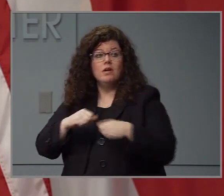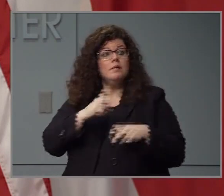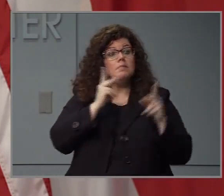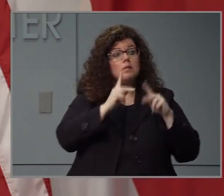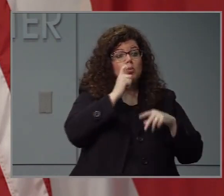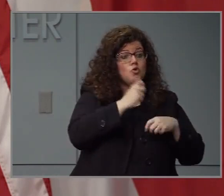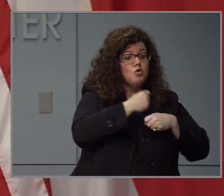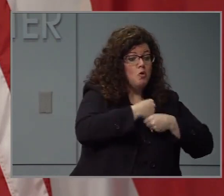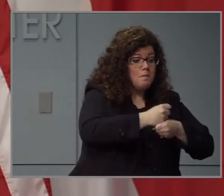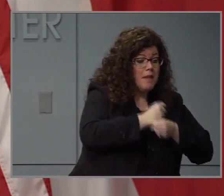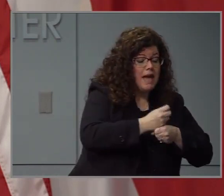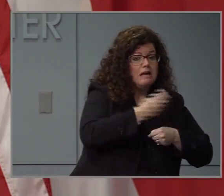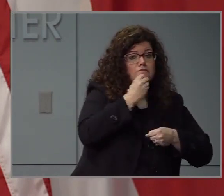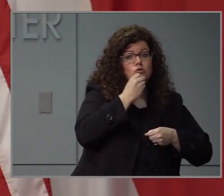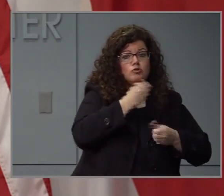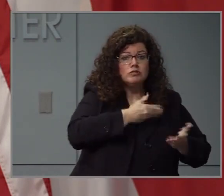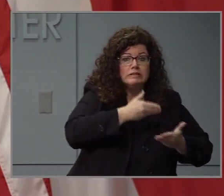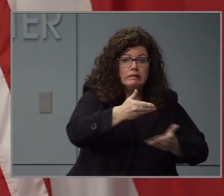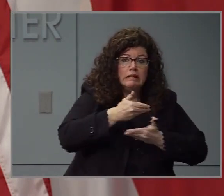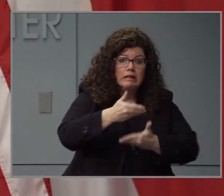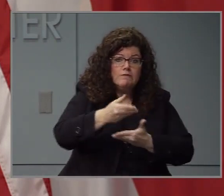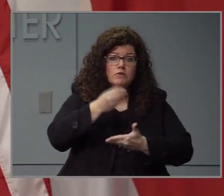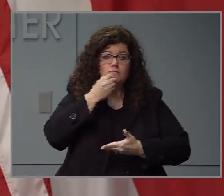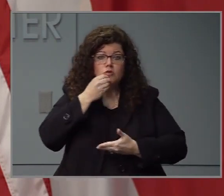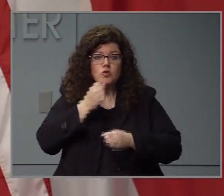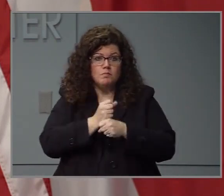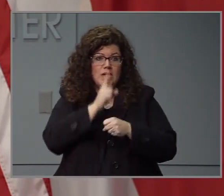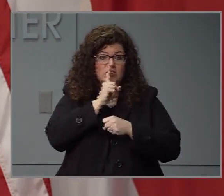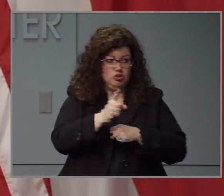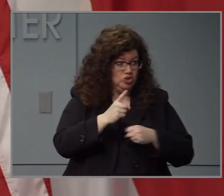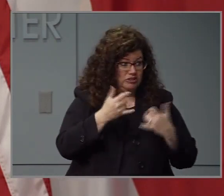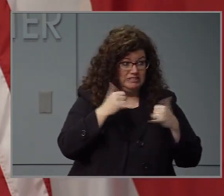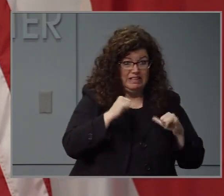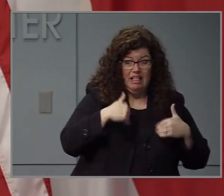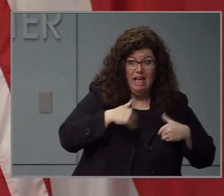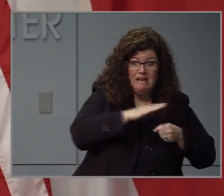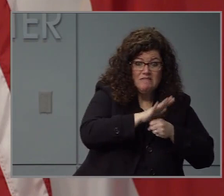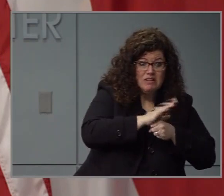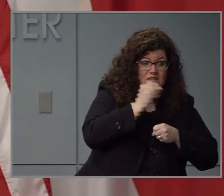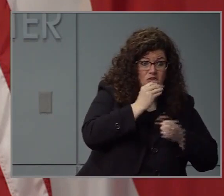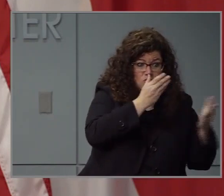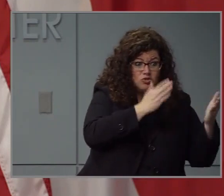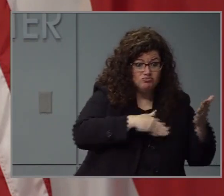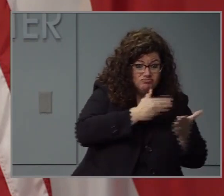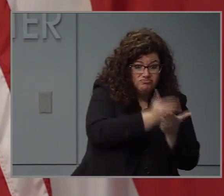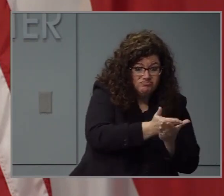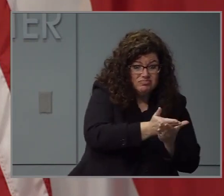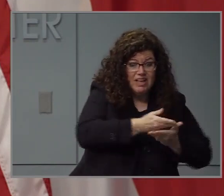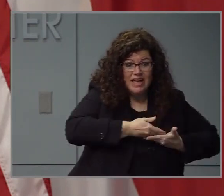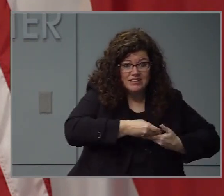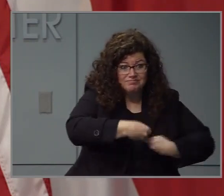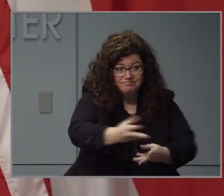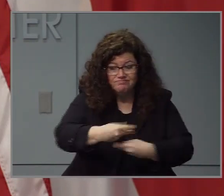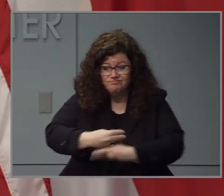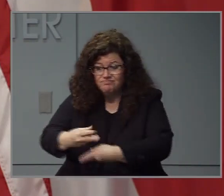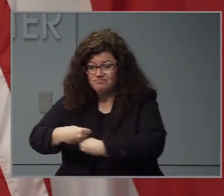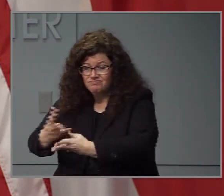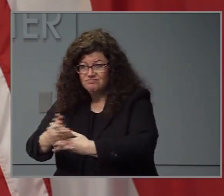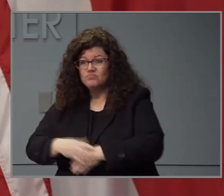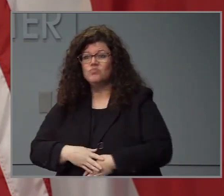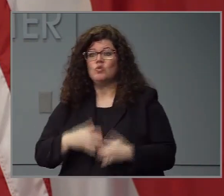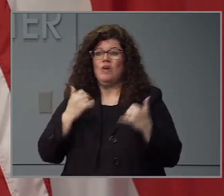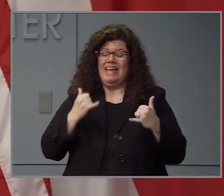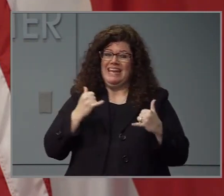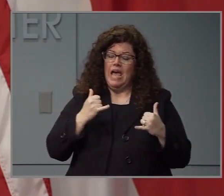and distributors to ensure the food supply chain remains strong. There's an imbalance in the food supply chain right now